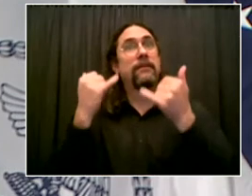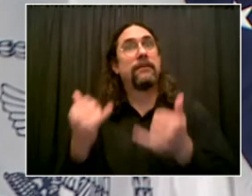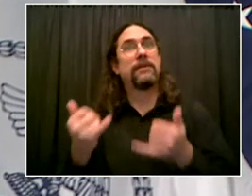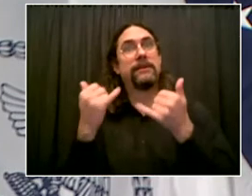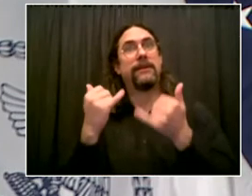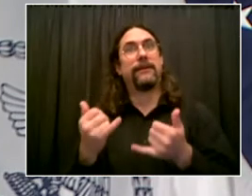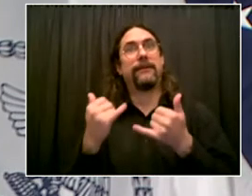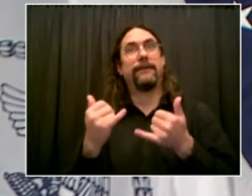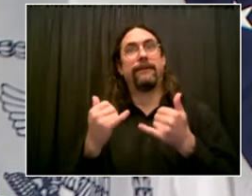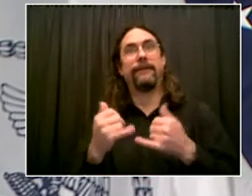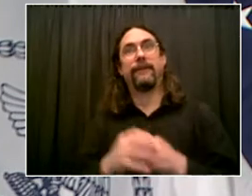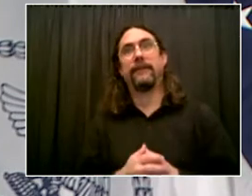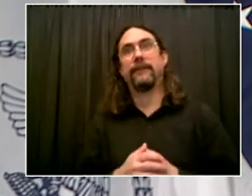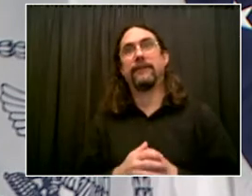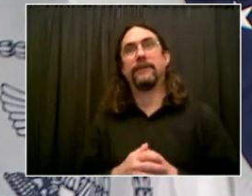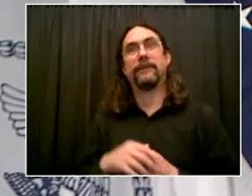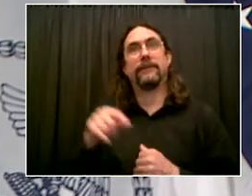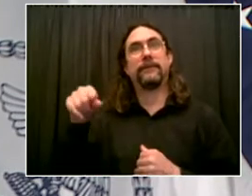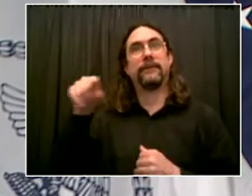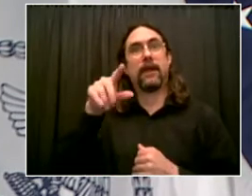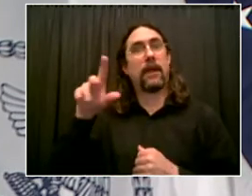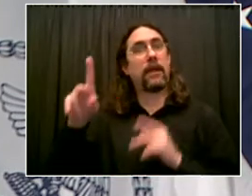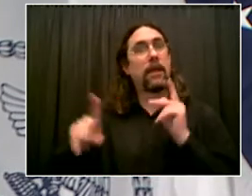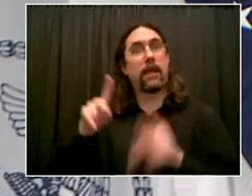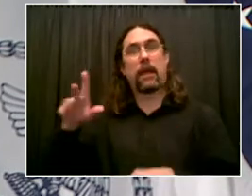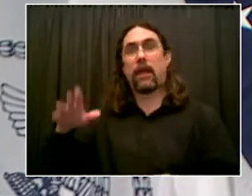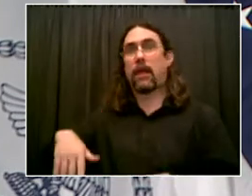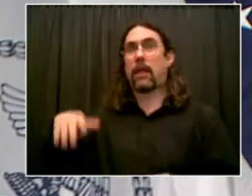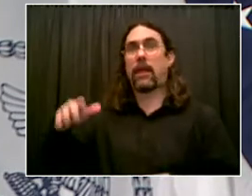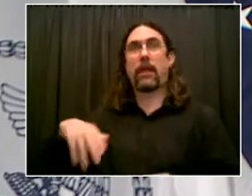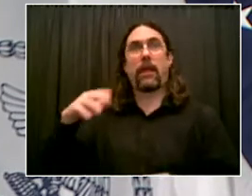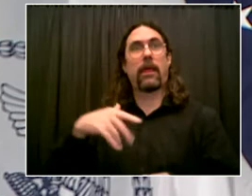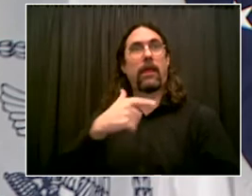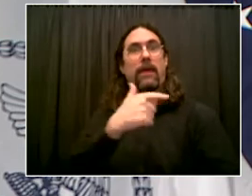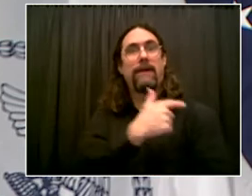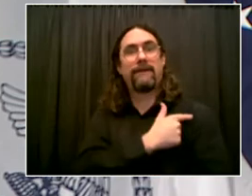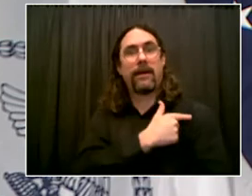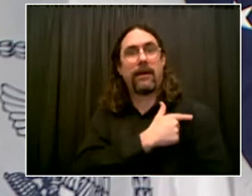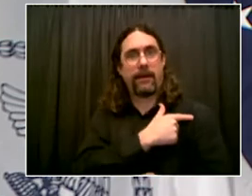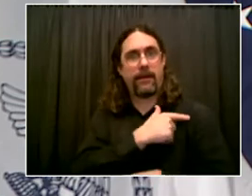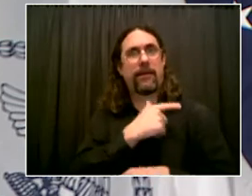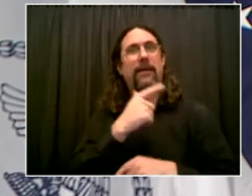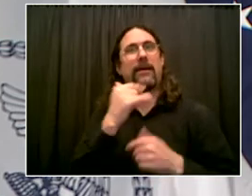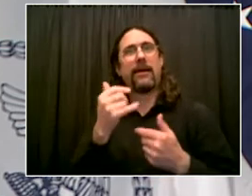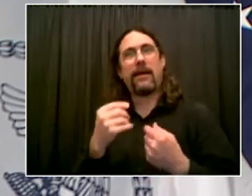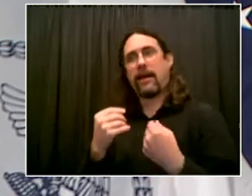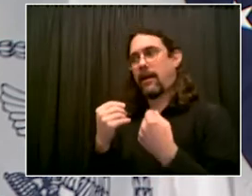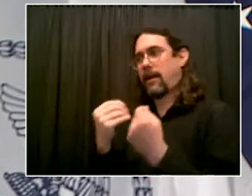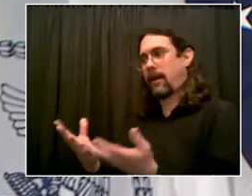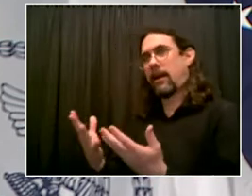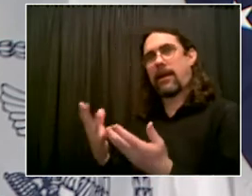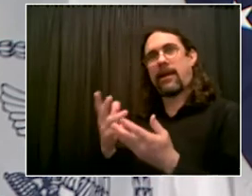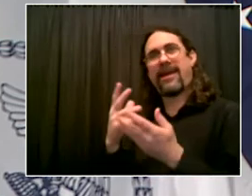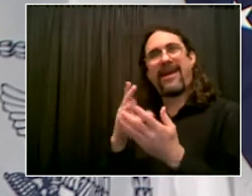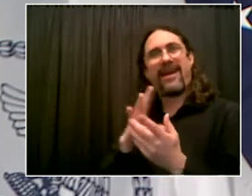got the vaccine before they are asking, what is our intense incentive from mayor?